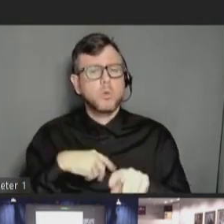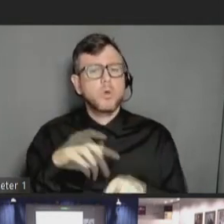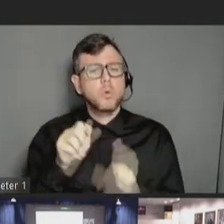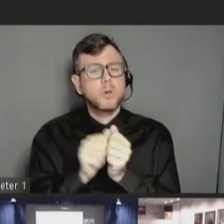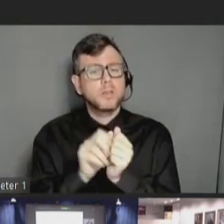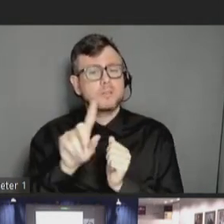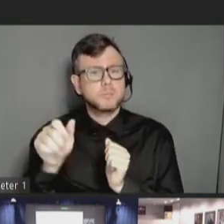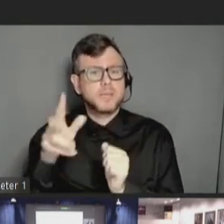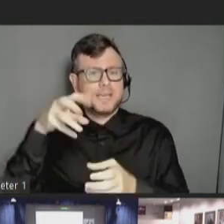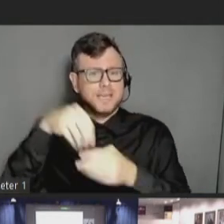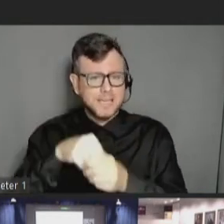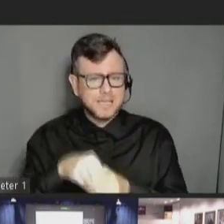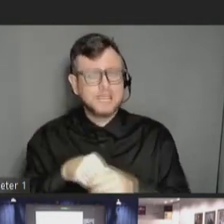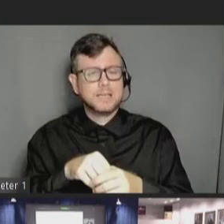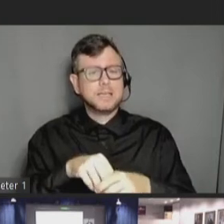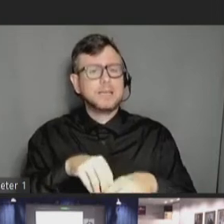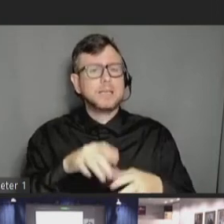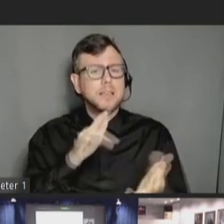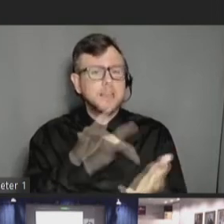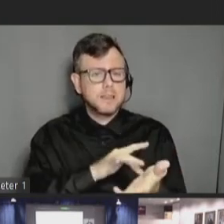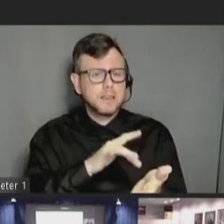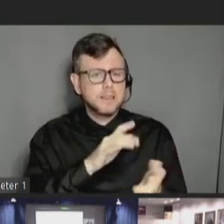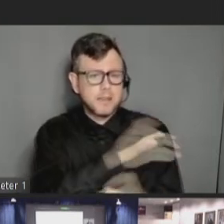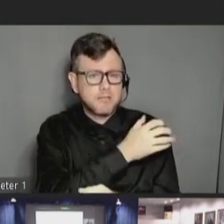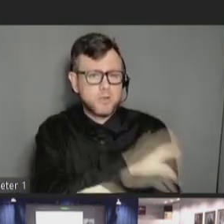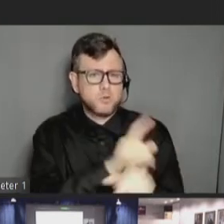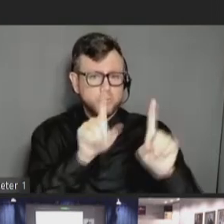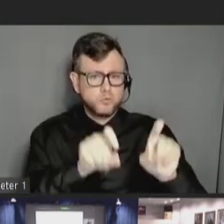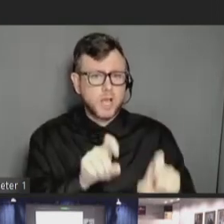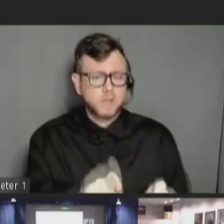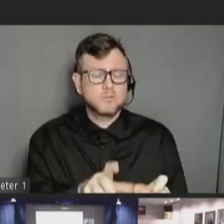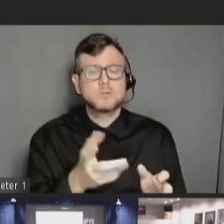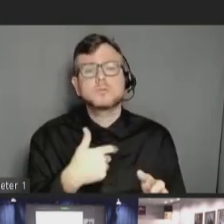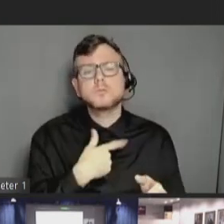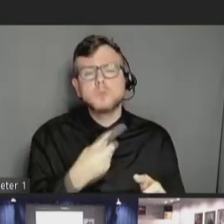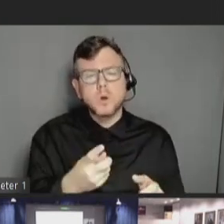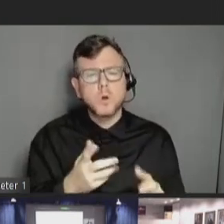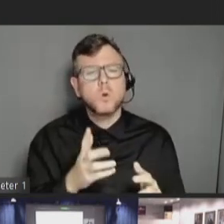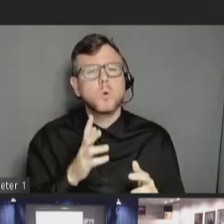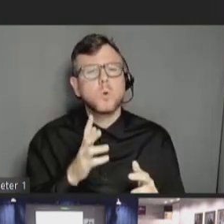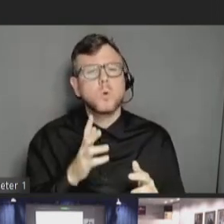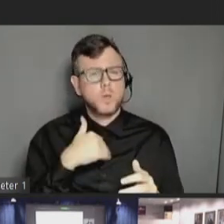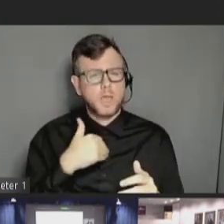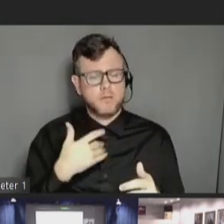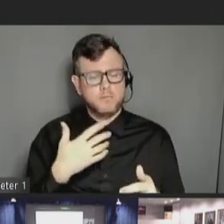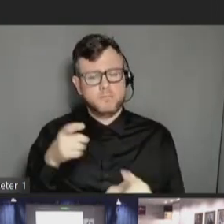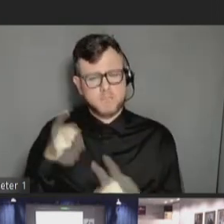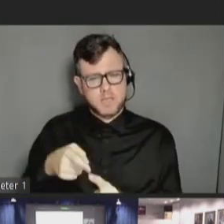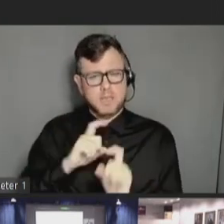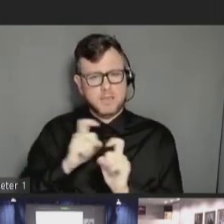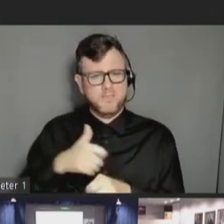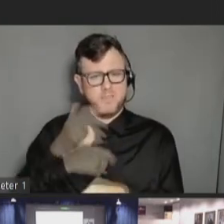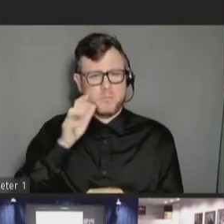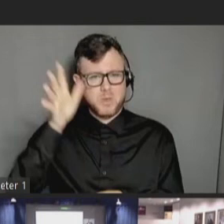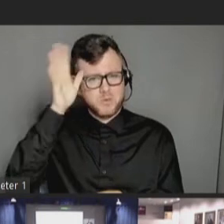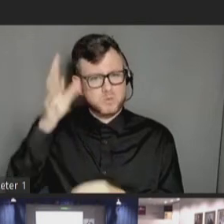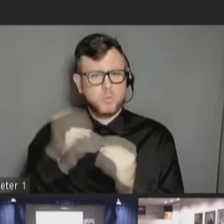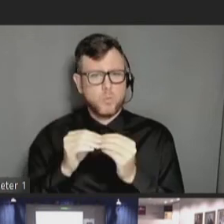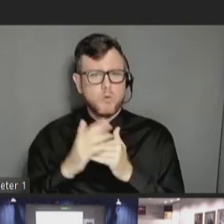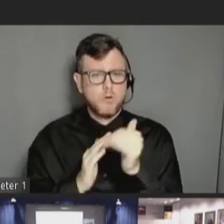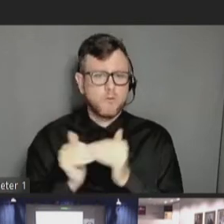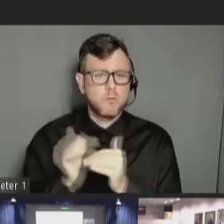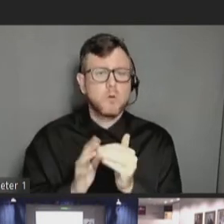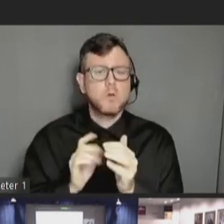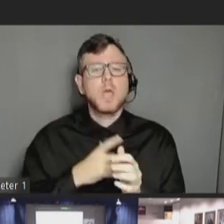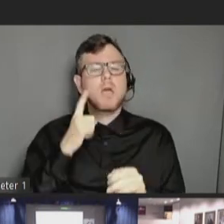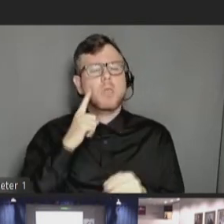trials so that people can see themselves in those trials and have some comfort level. Additionally, I think it's been touched on in